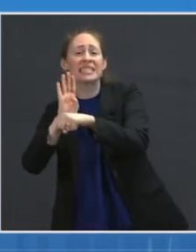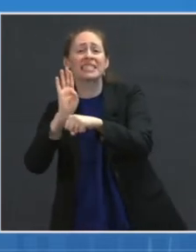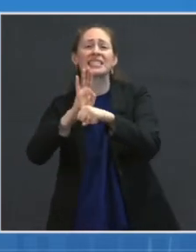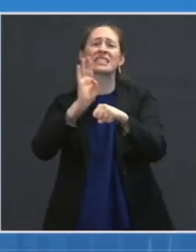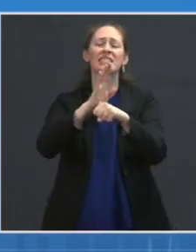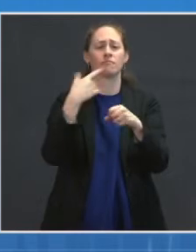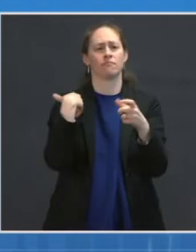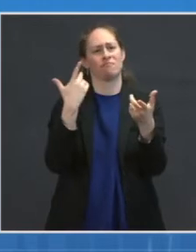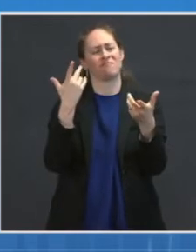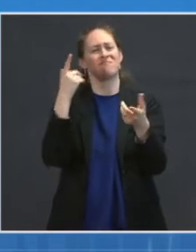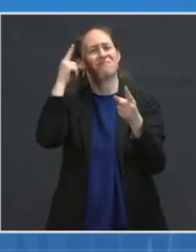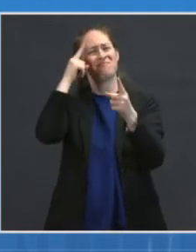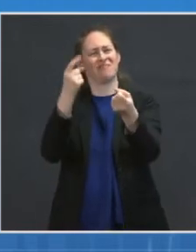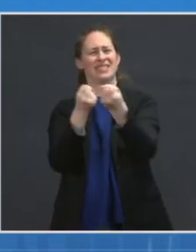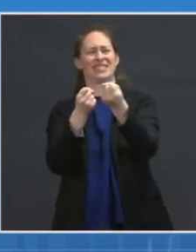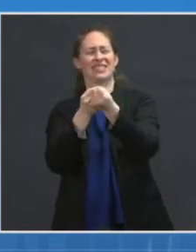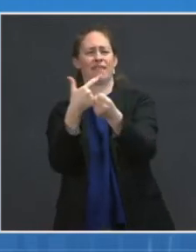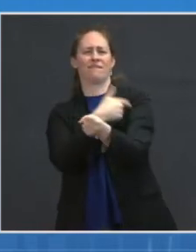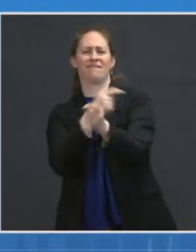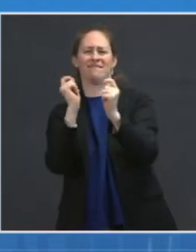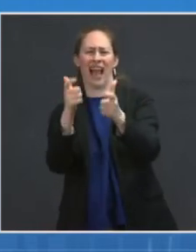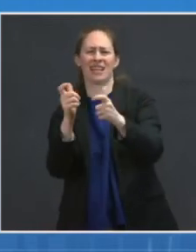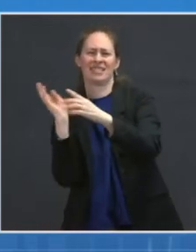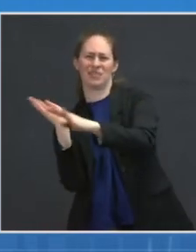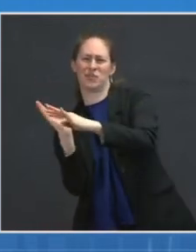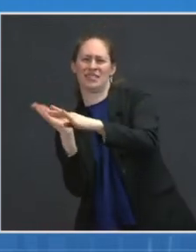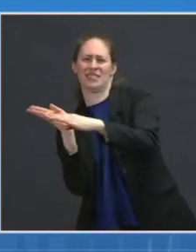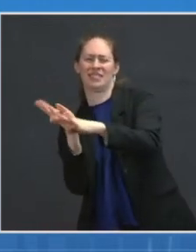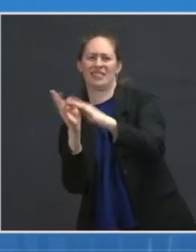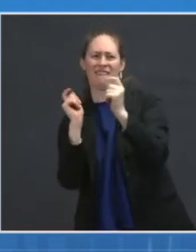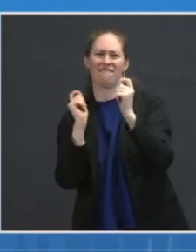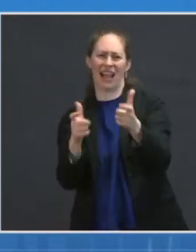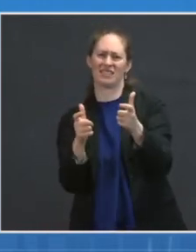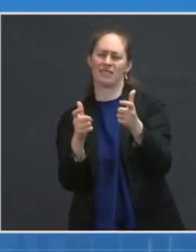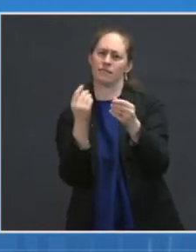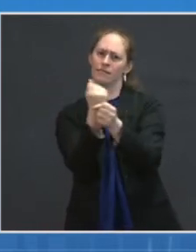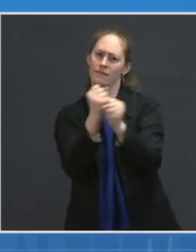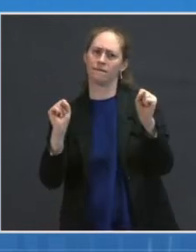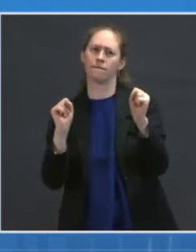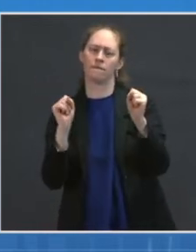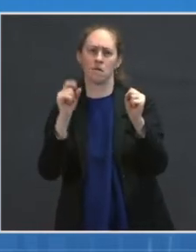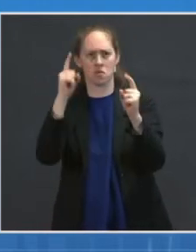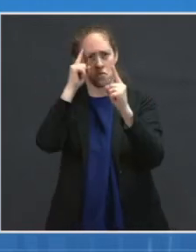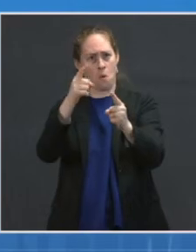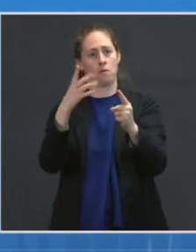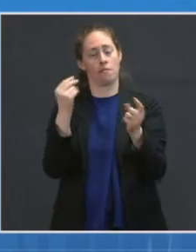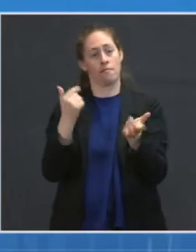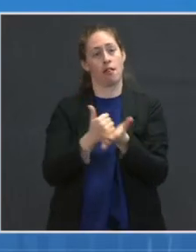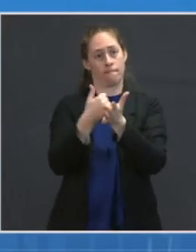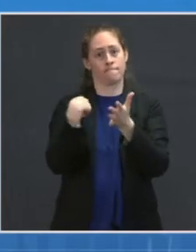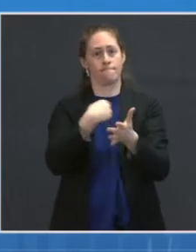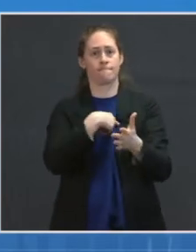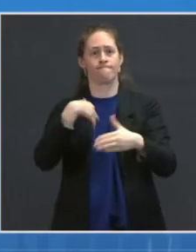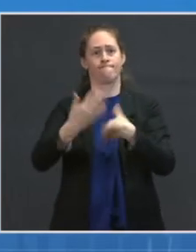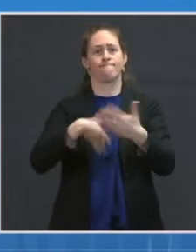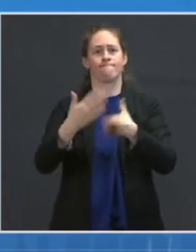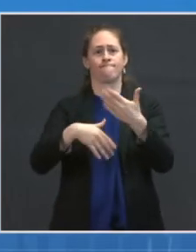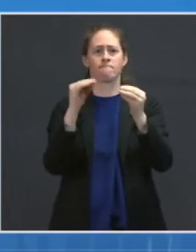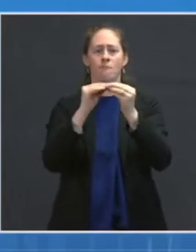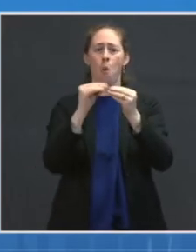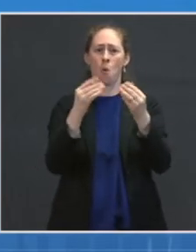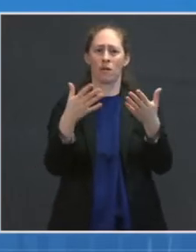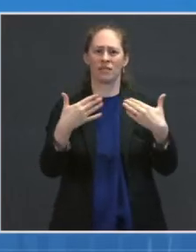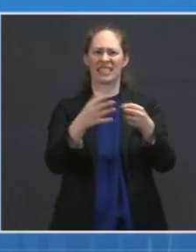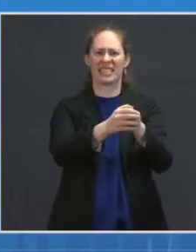and as safely as possible. To help advance our collective efforts to scale up vaccines in communities, on Monday, CDC